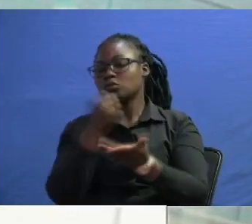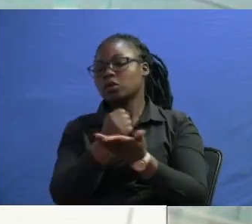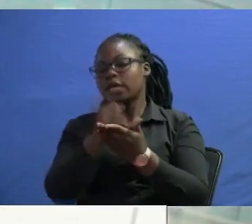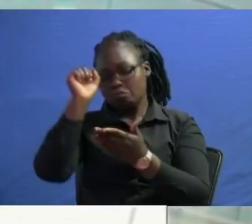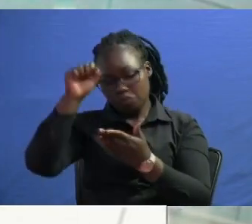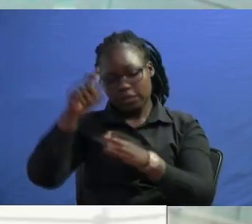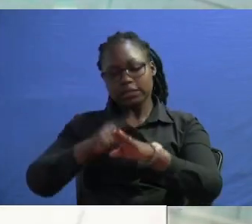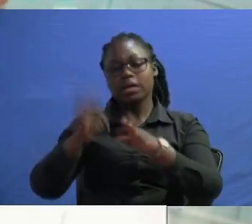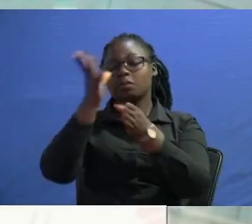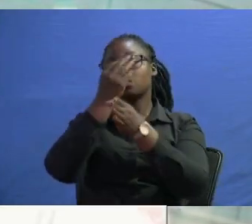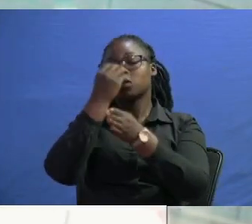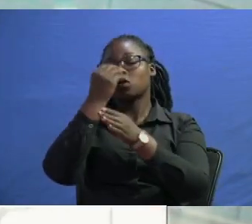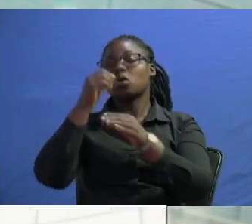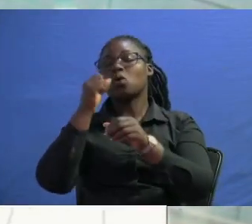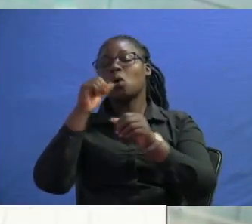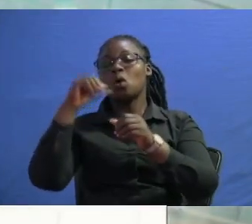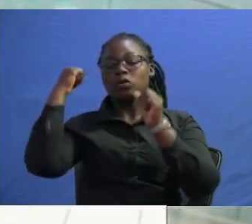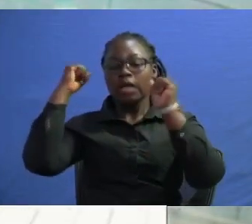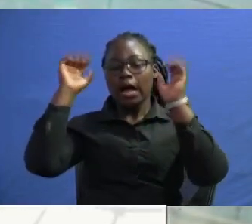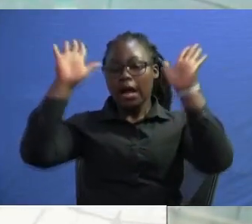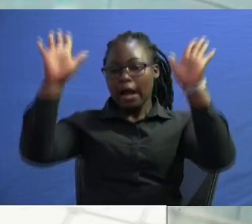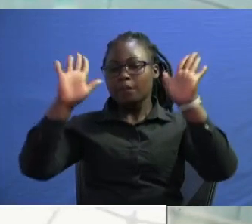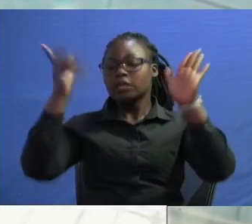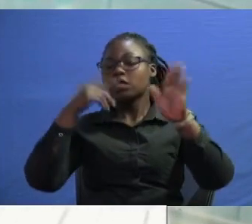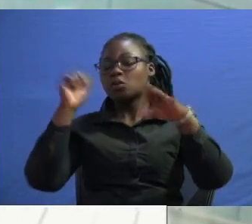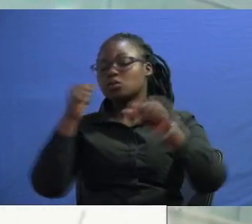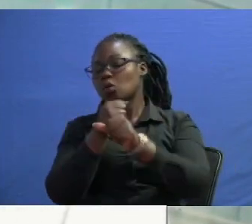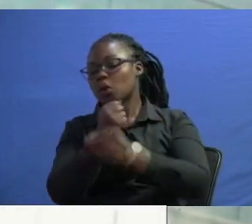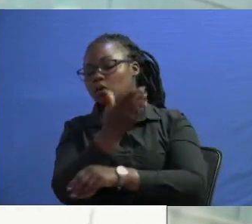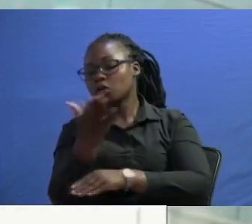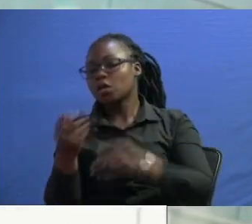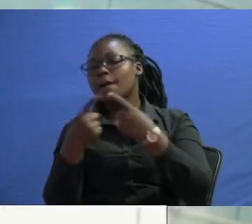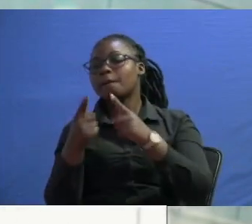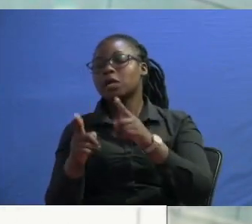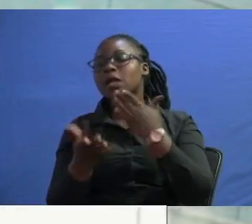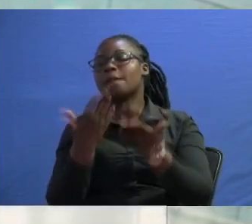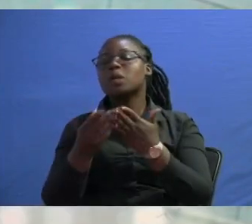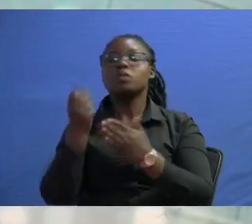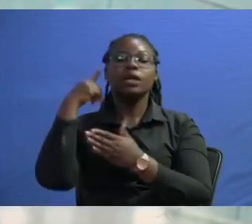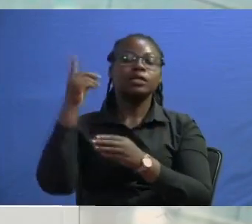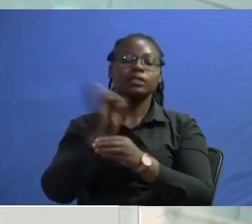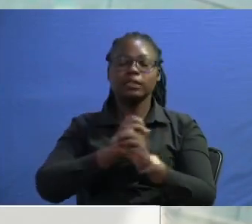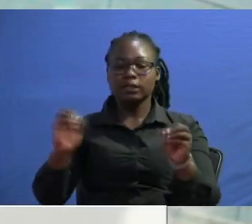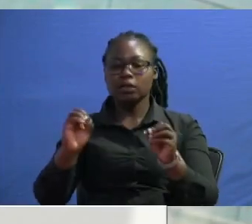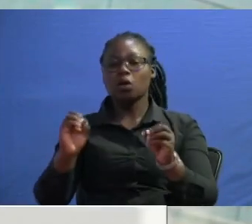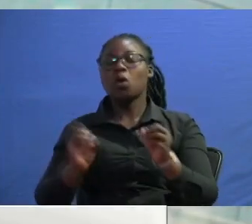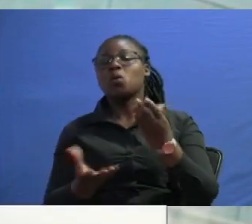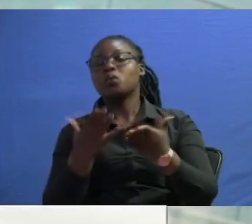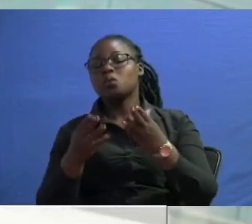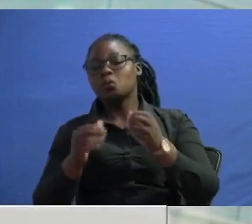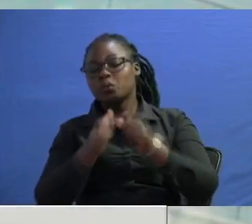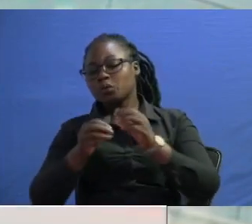campaigning he also said he will deal with these situations and maybe they didn't understand the formula william luto wanted to use now